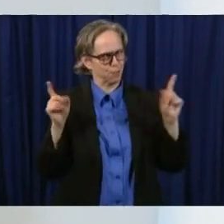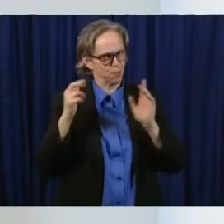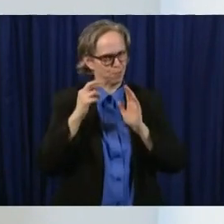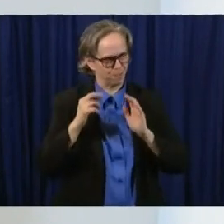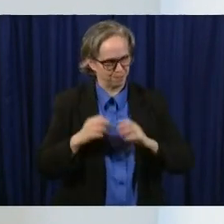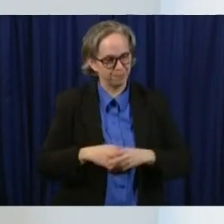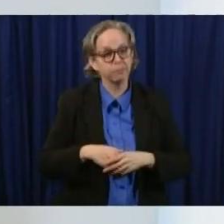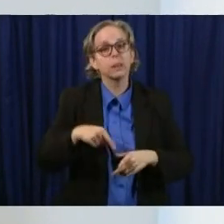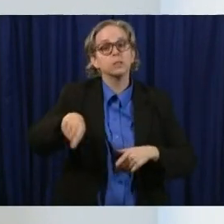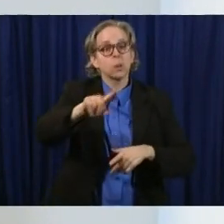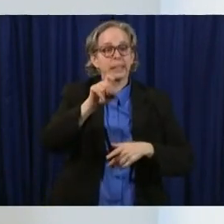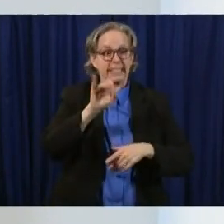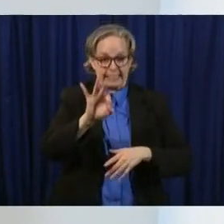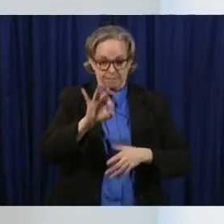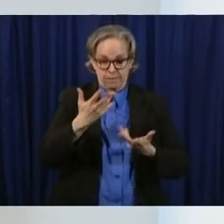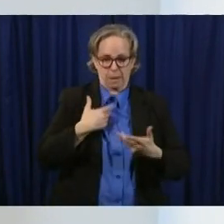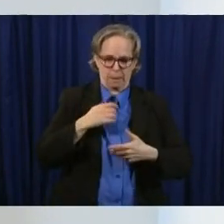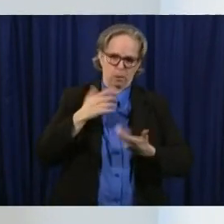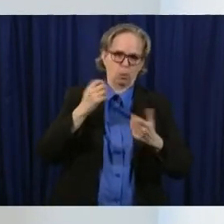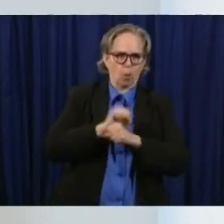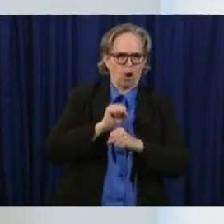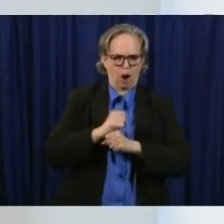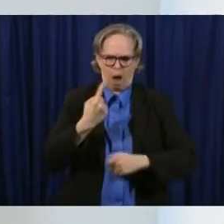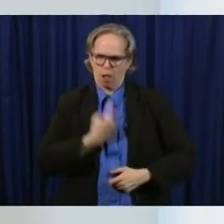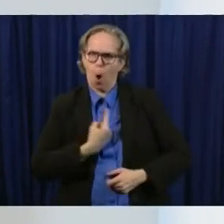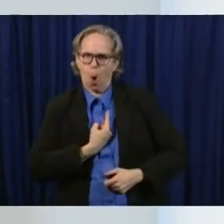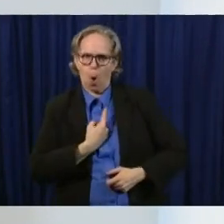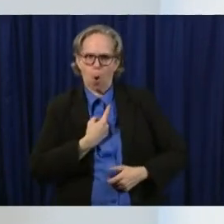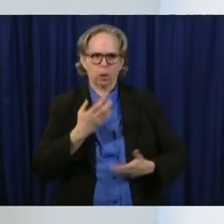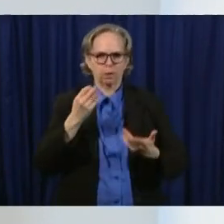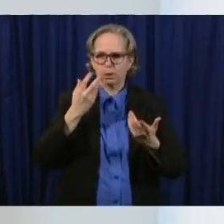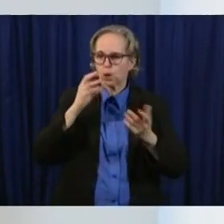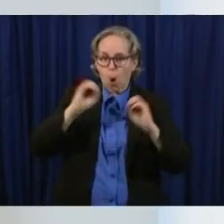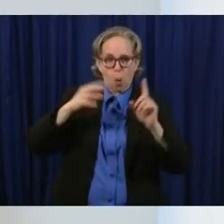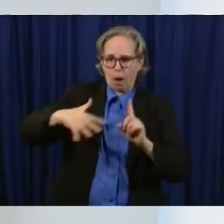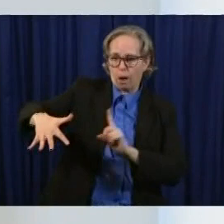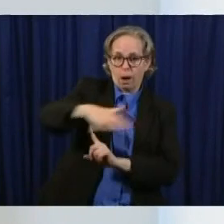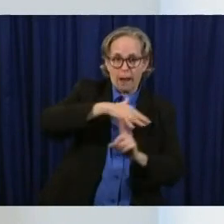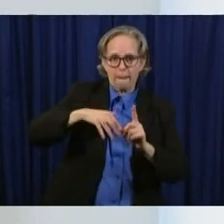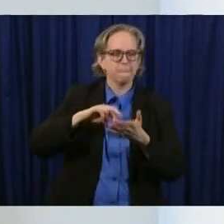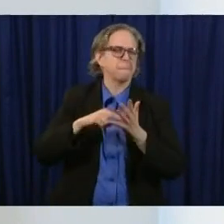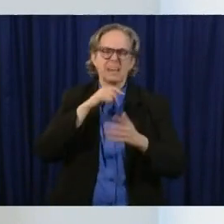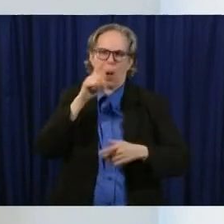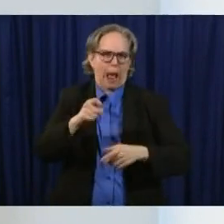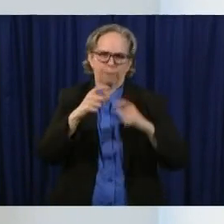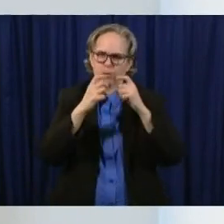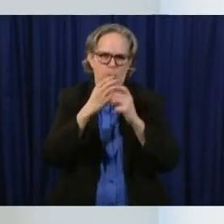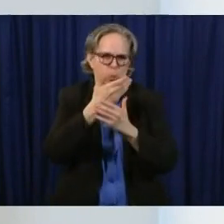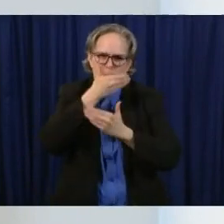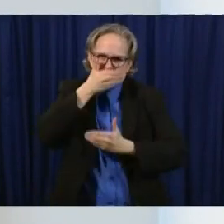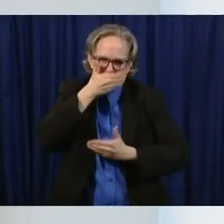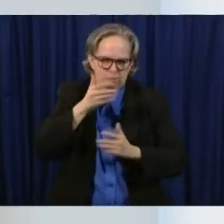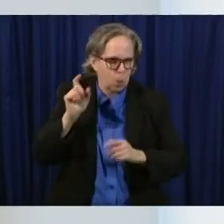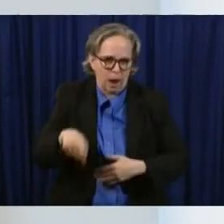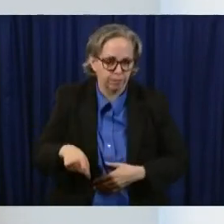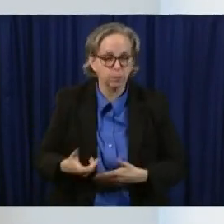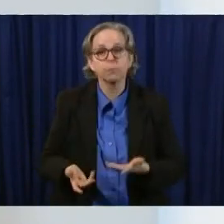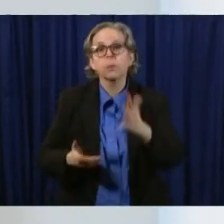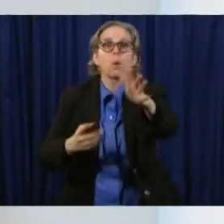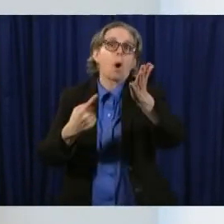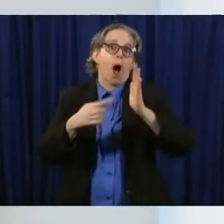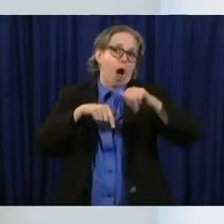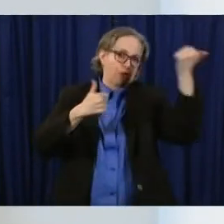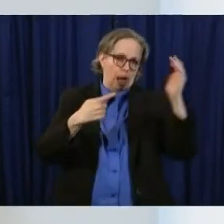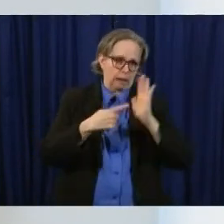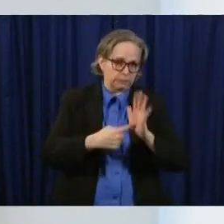reason a face covering cannot be worn by an employee a practical reason meaning for example as